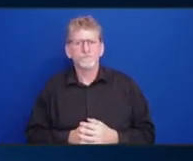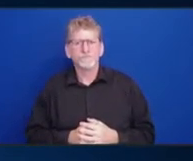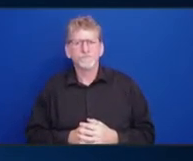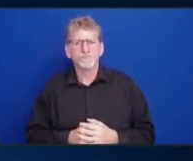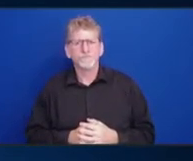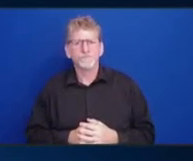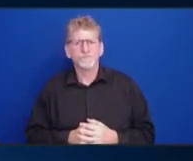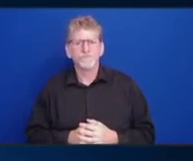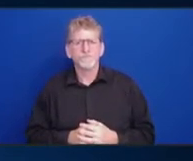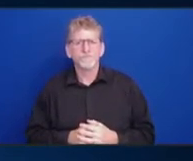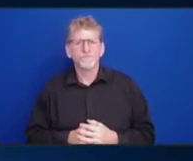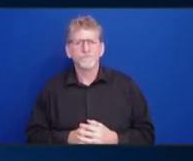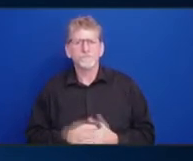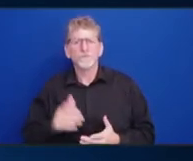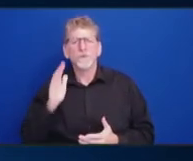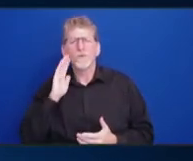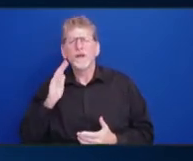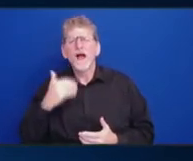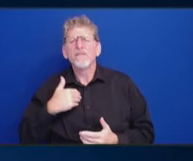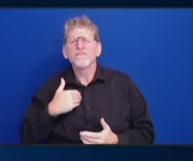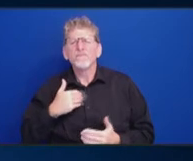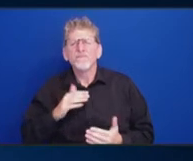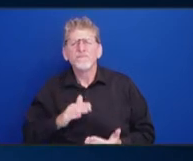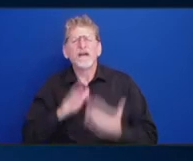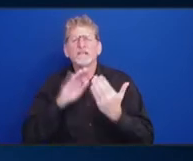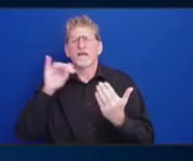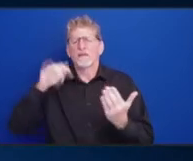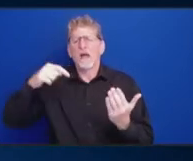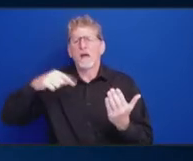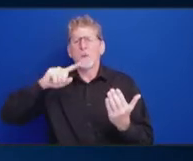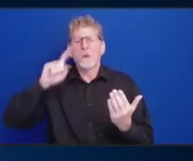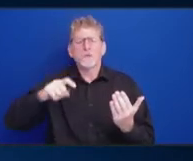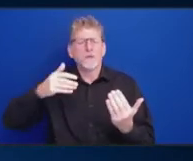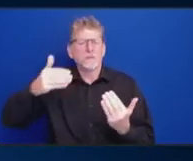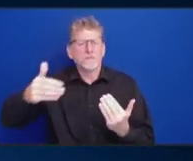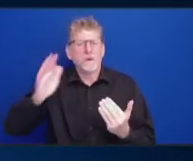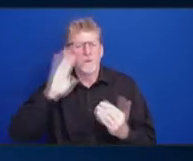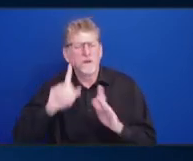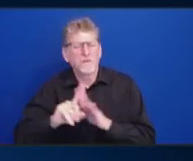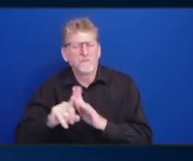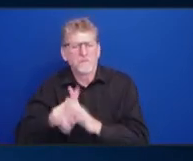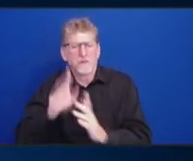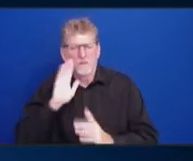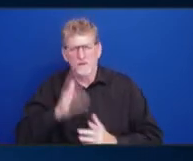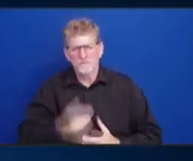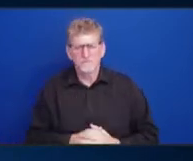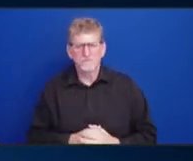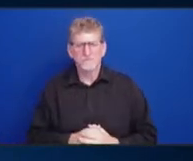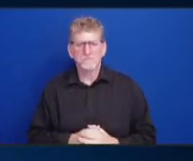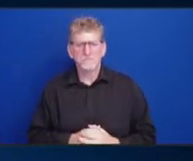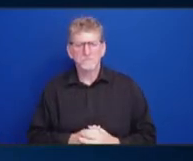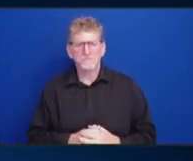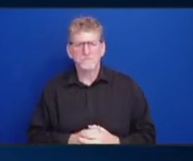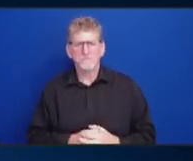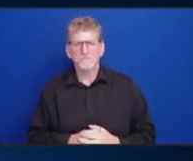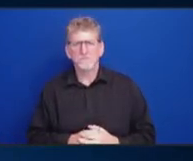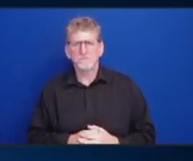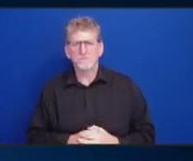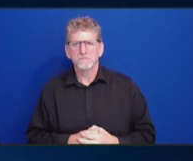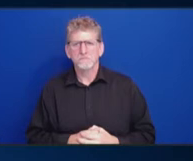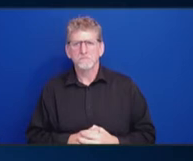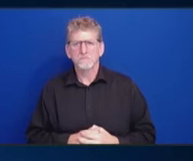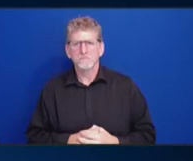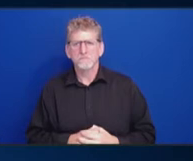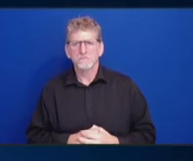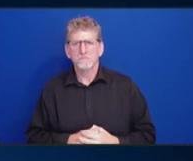- Thanks. Kamal. Nunez- Hi, guys. I really, really love today's data